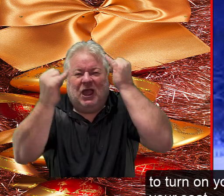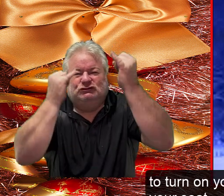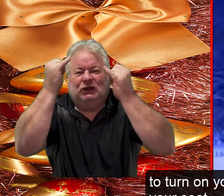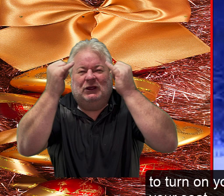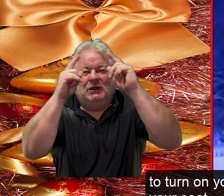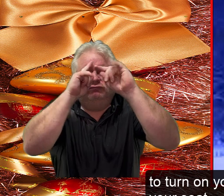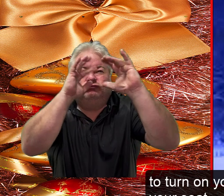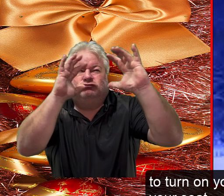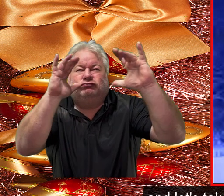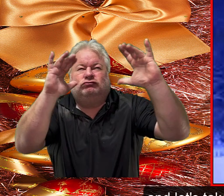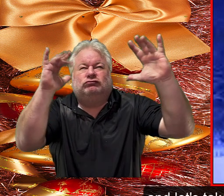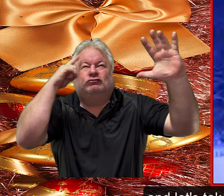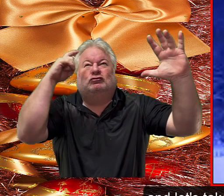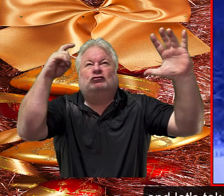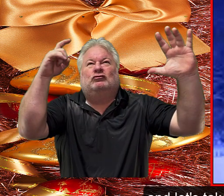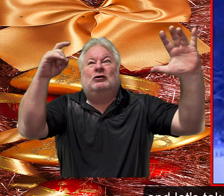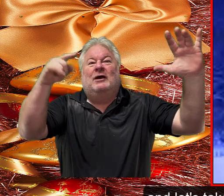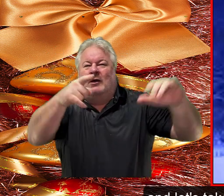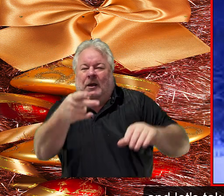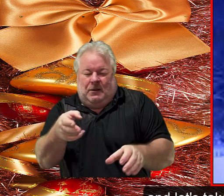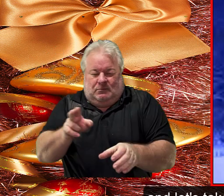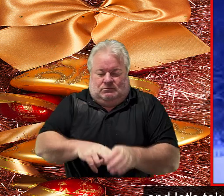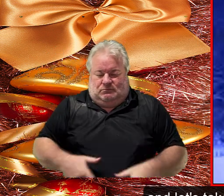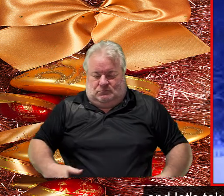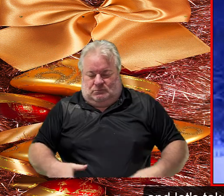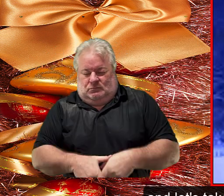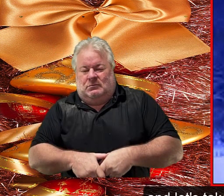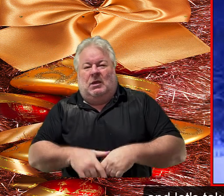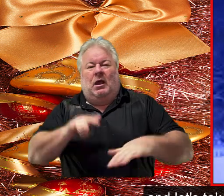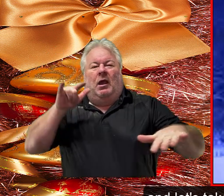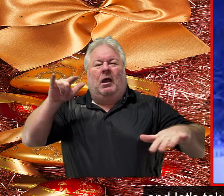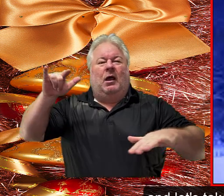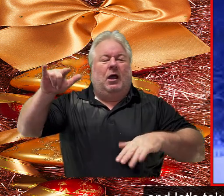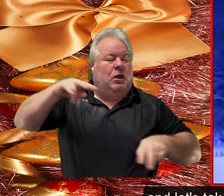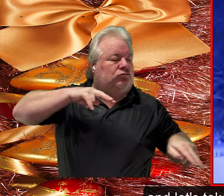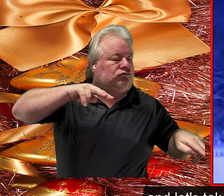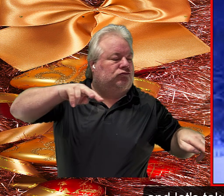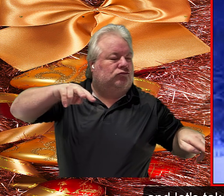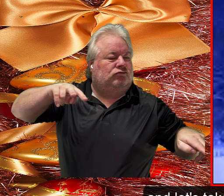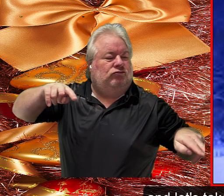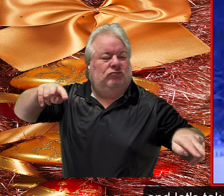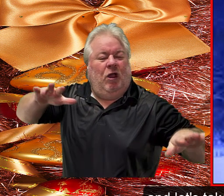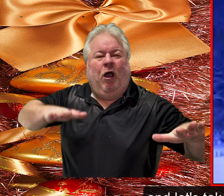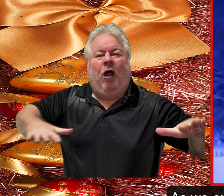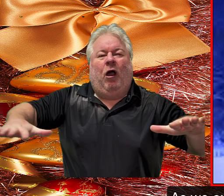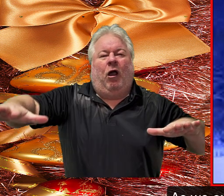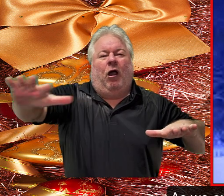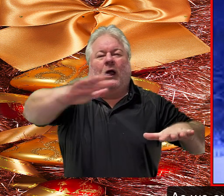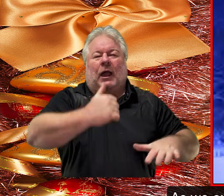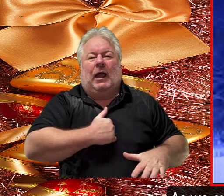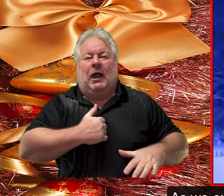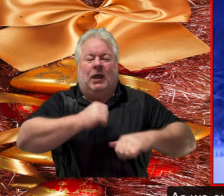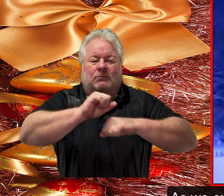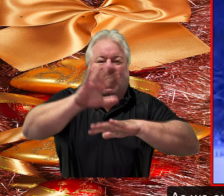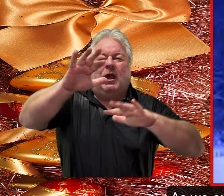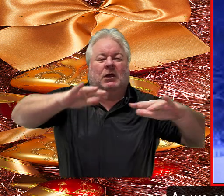into your seat and let's take an aerial trip around canada as we